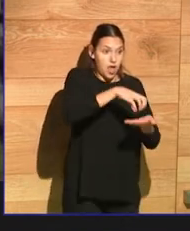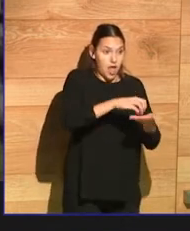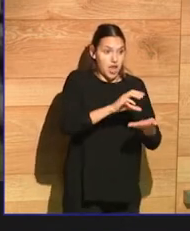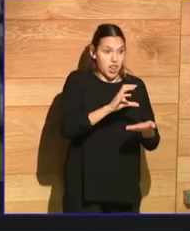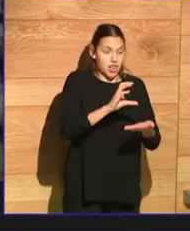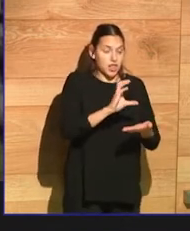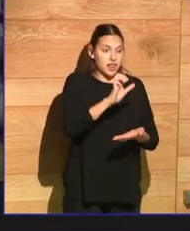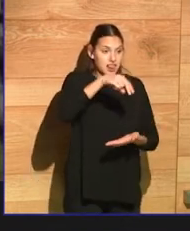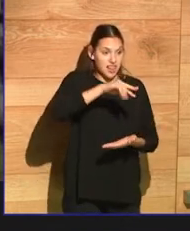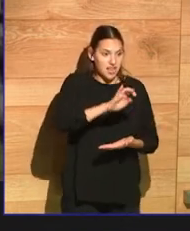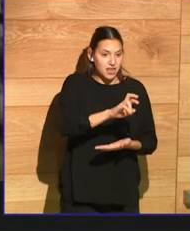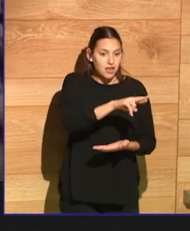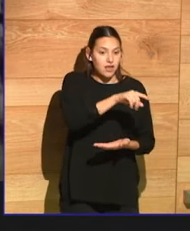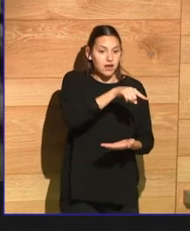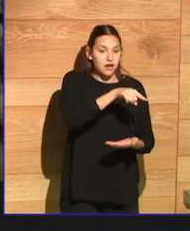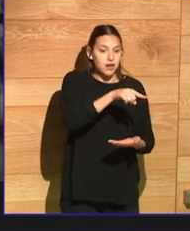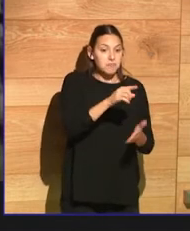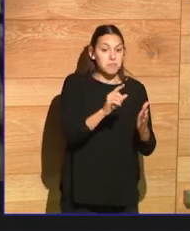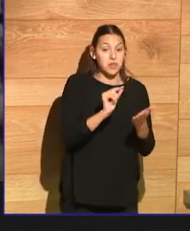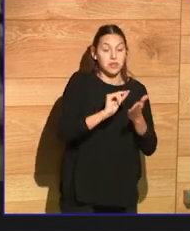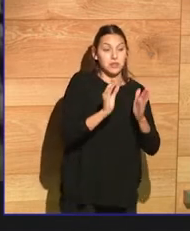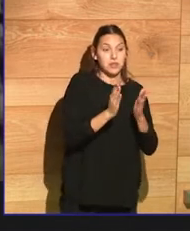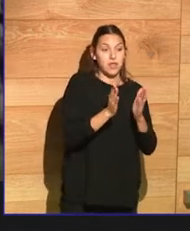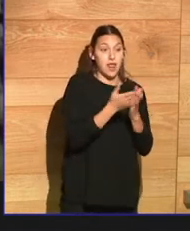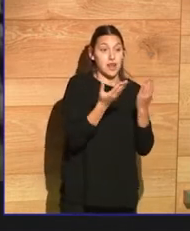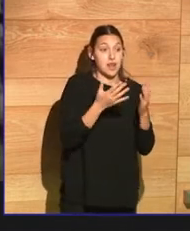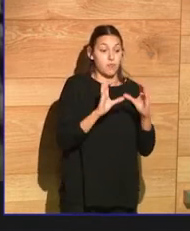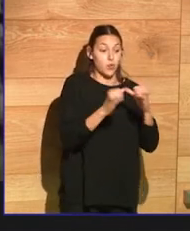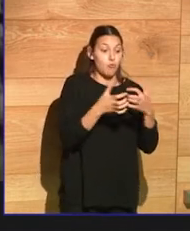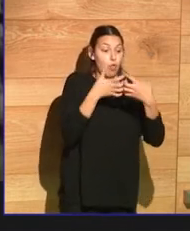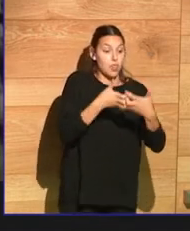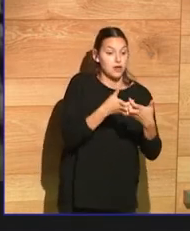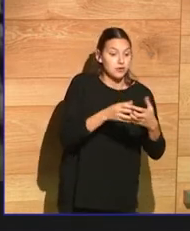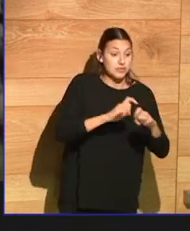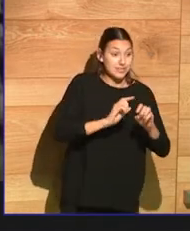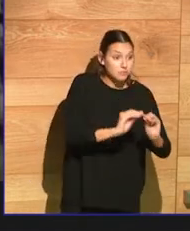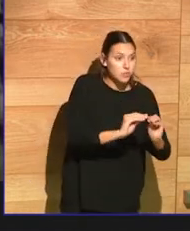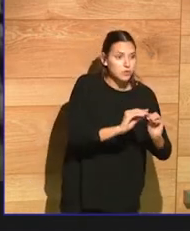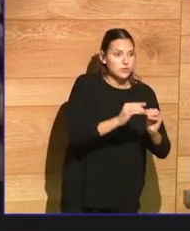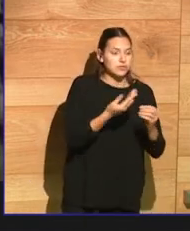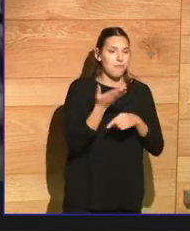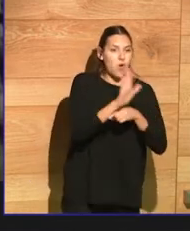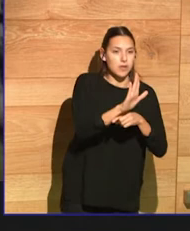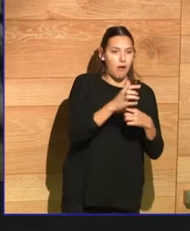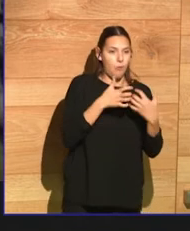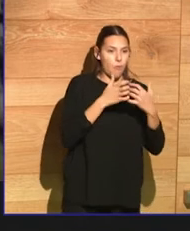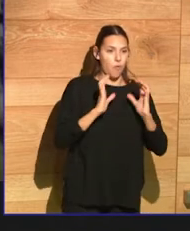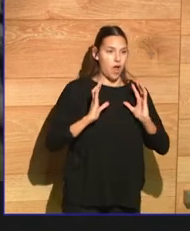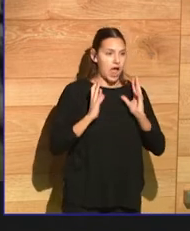Club was, which depicted transgressive acts as a means of creating something new,